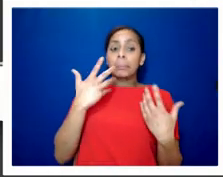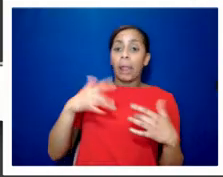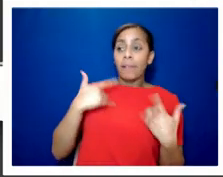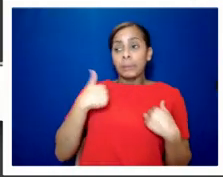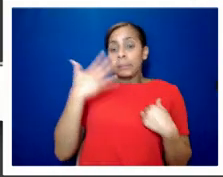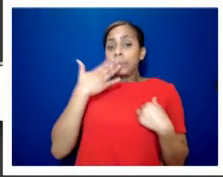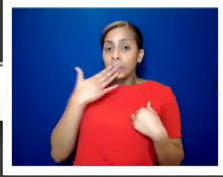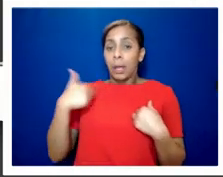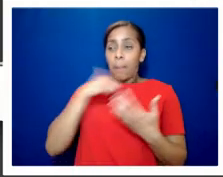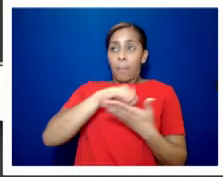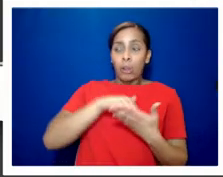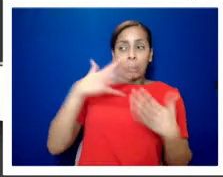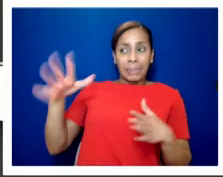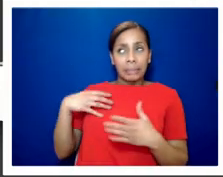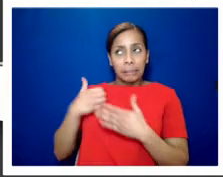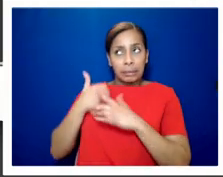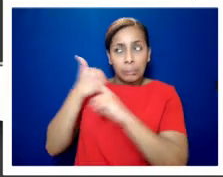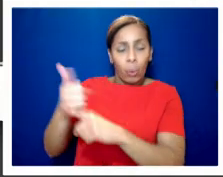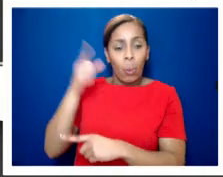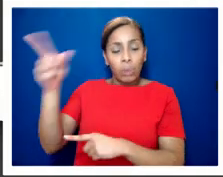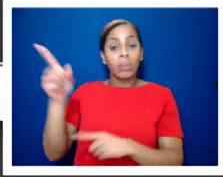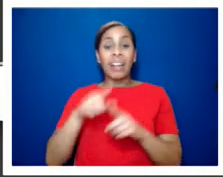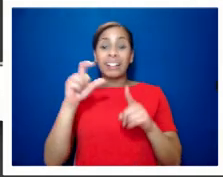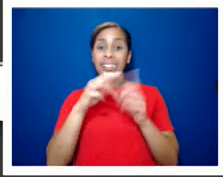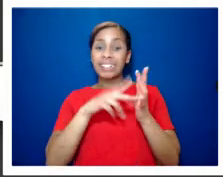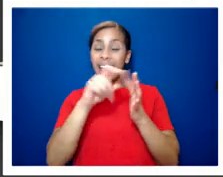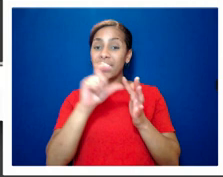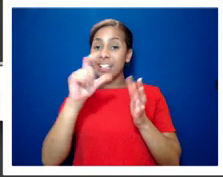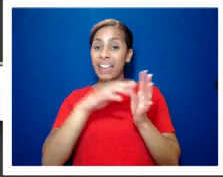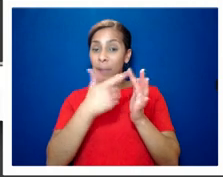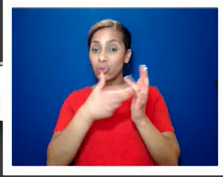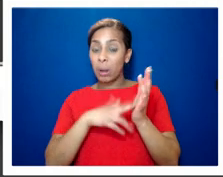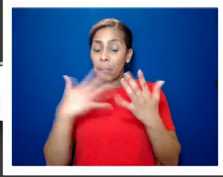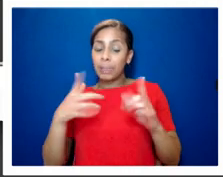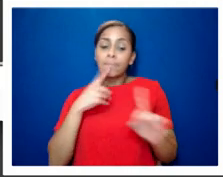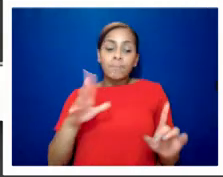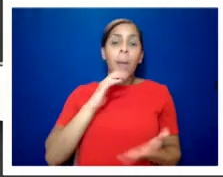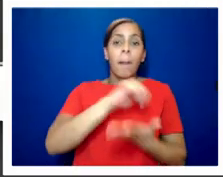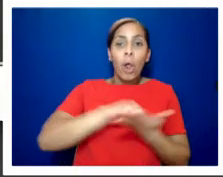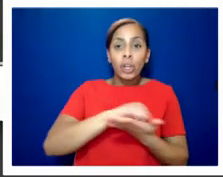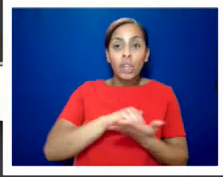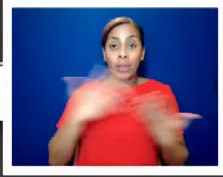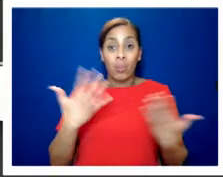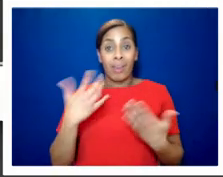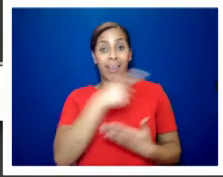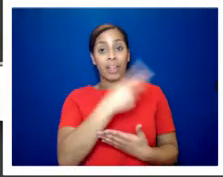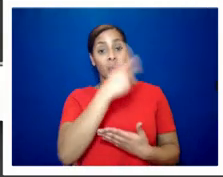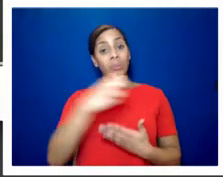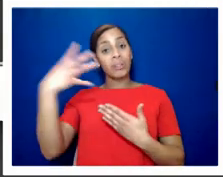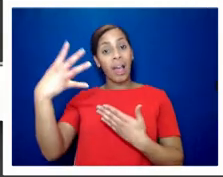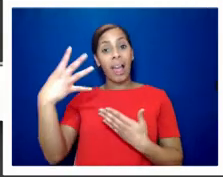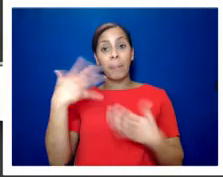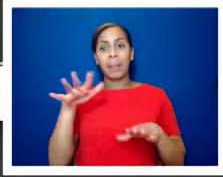um editorial fundraising events the gay pride in 2009 something which would have been unthinkable 10 years previously